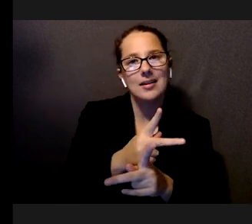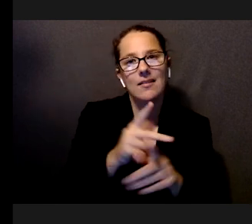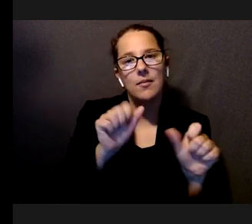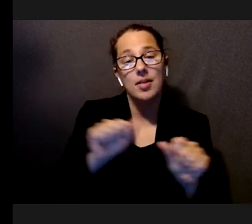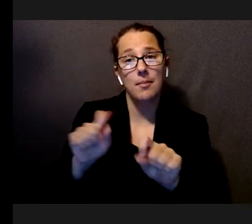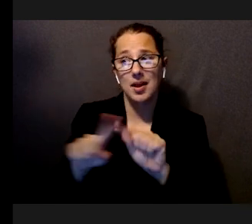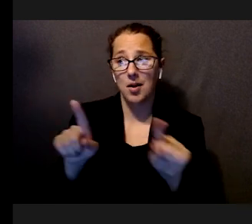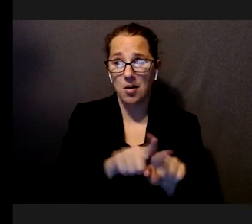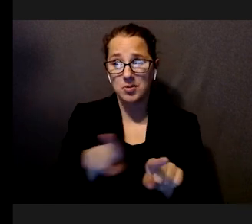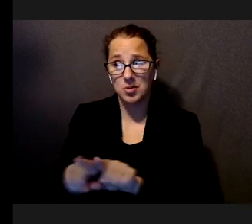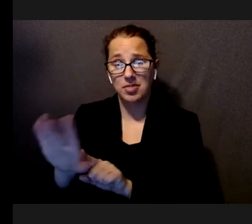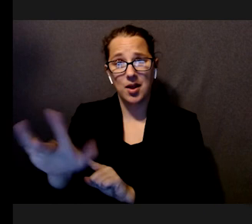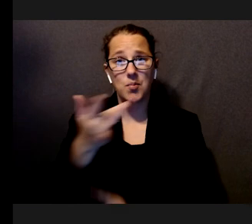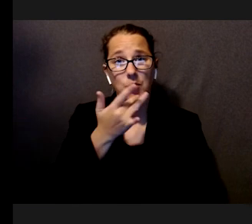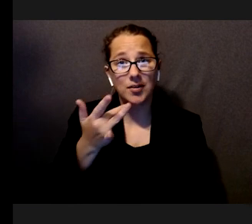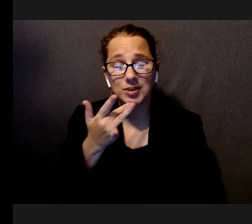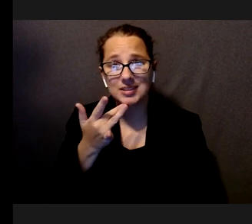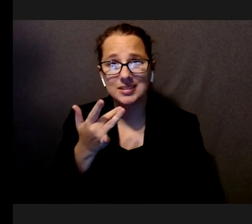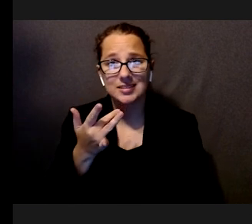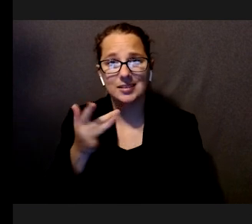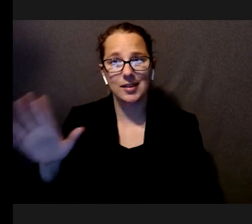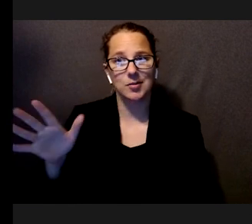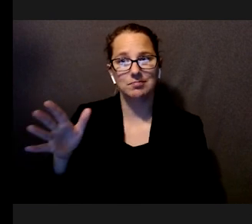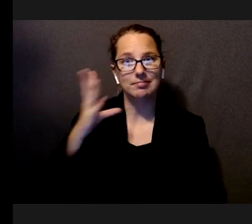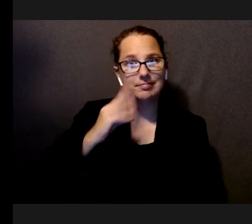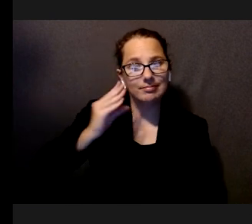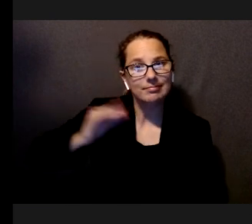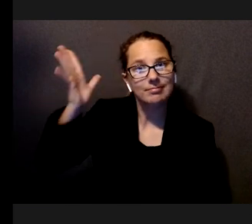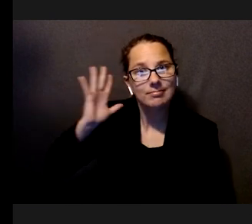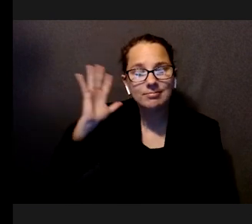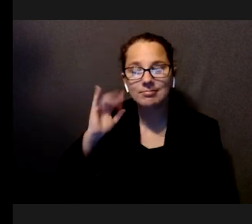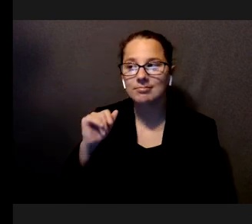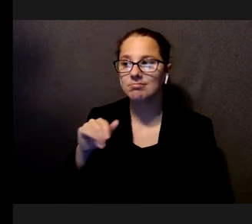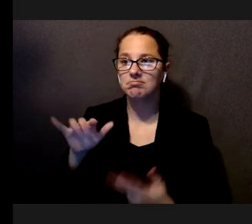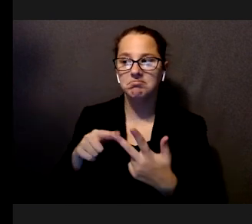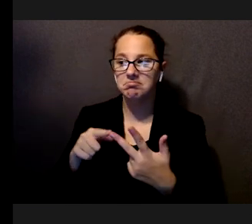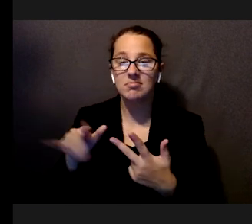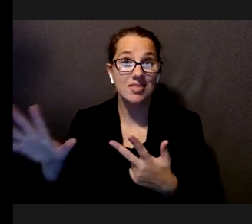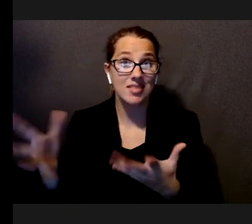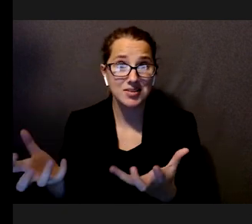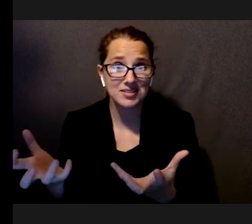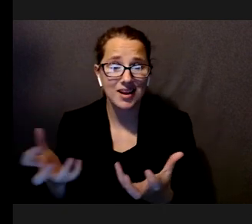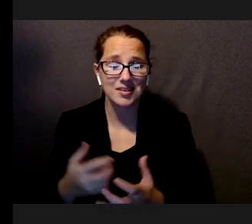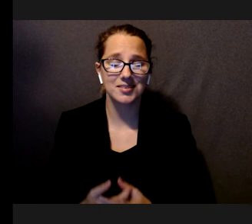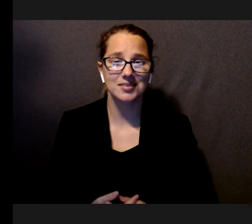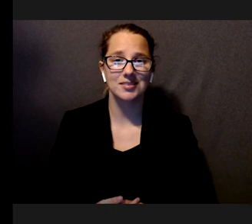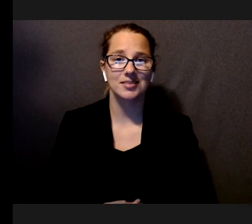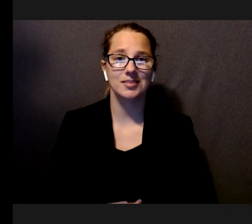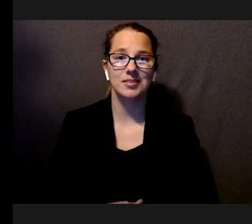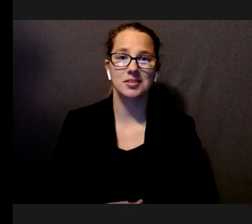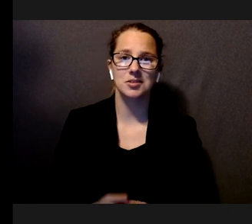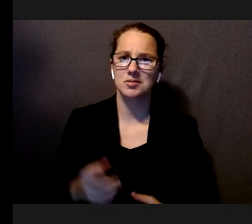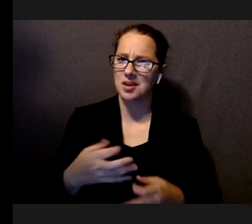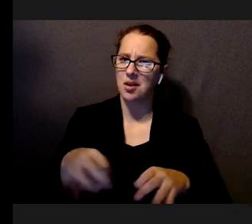but also people's preferences, their prior experiences, and their desires. So, it's important